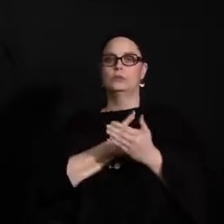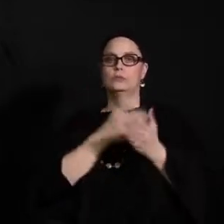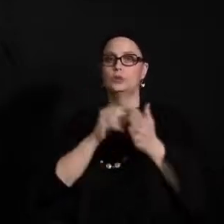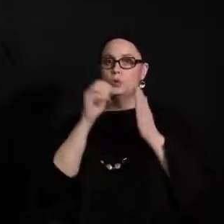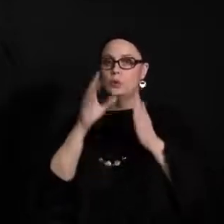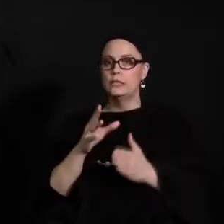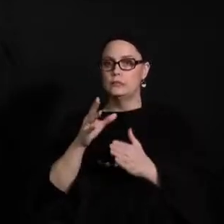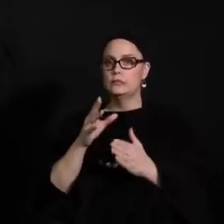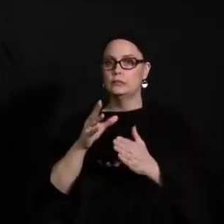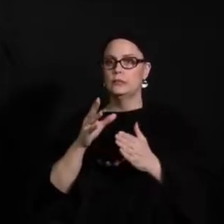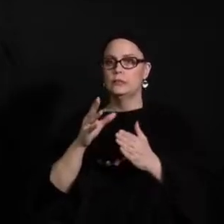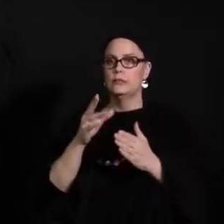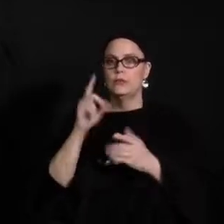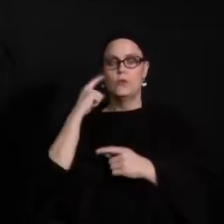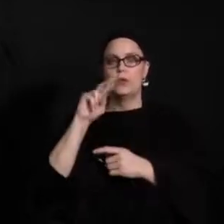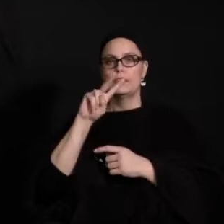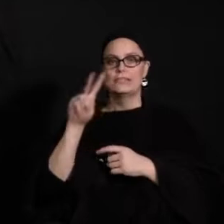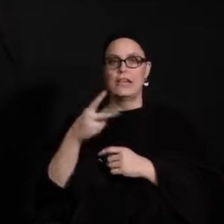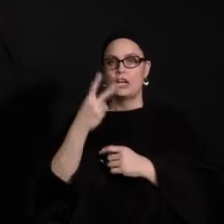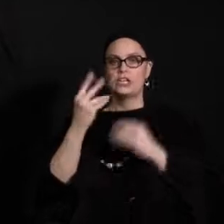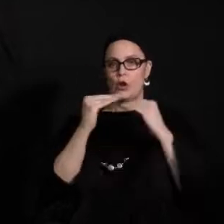for the remainder of the school year.